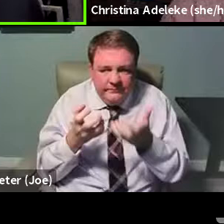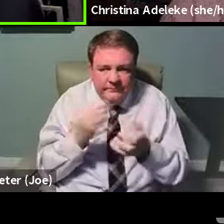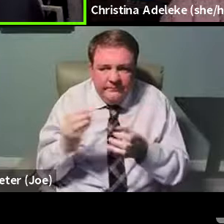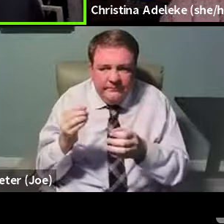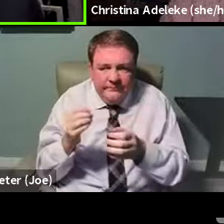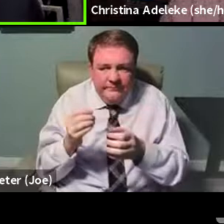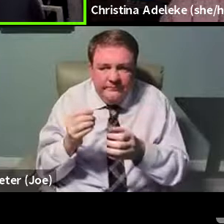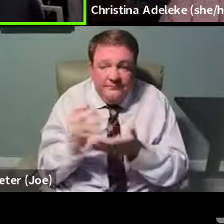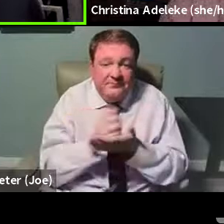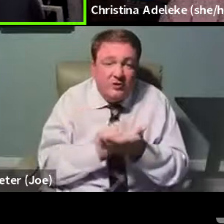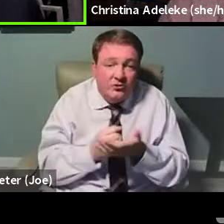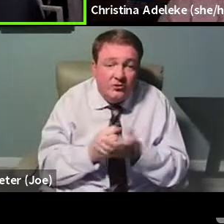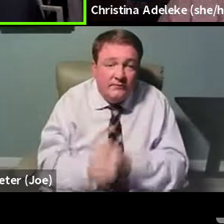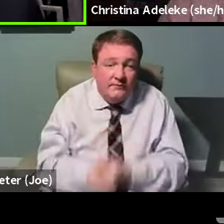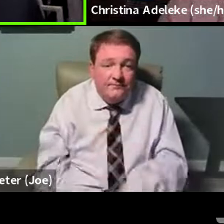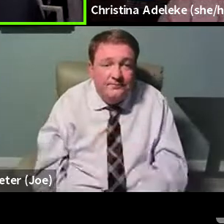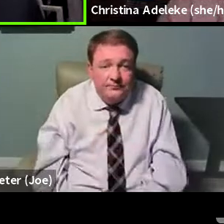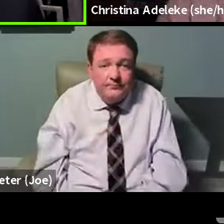deserve.